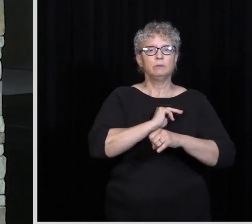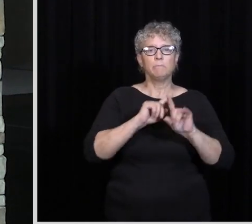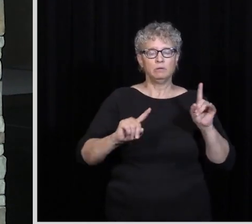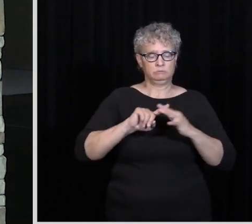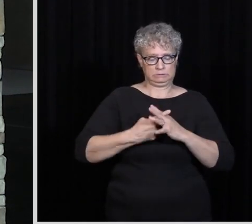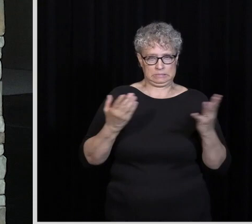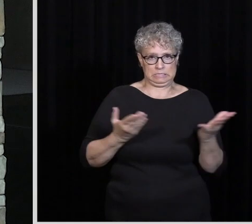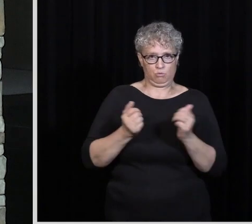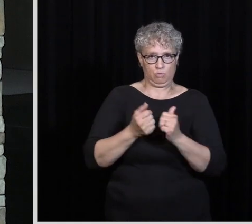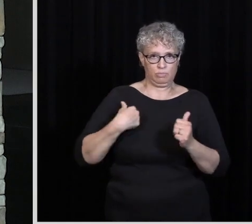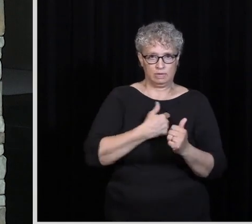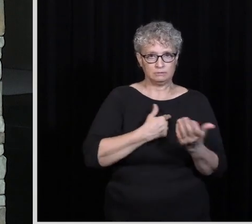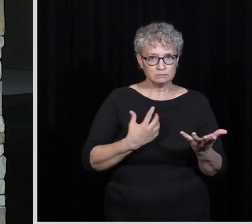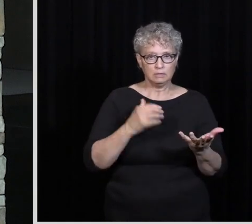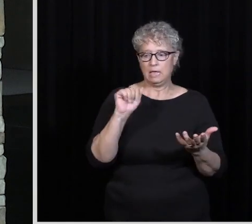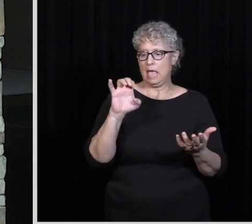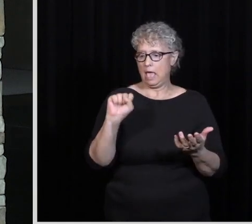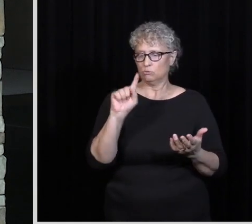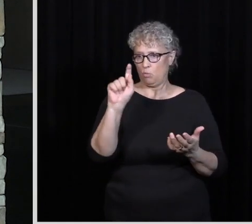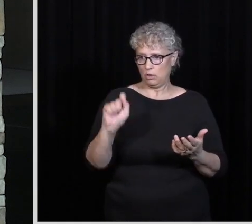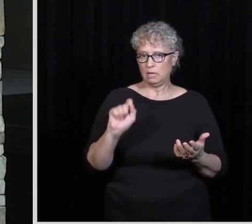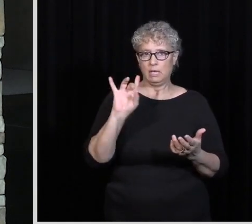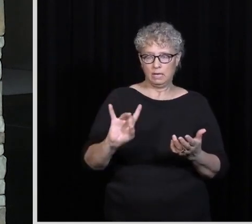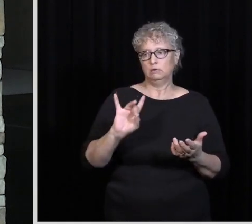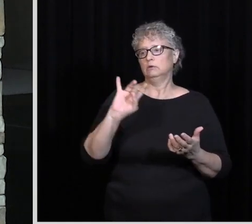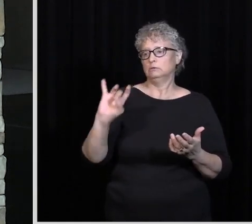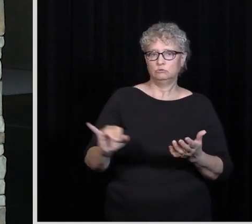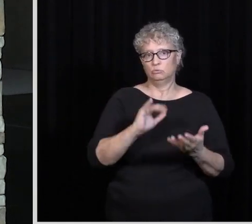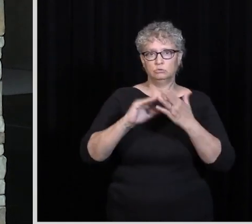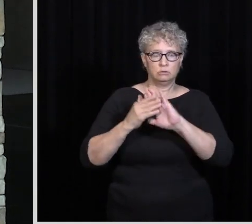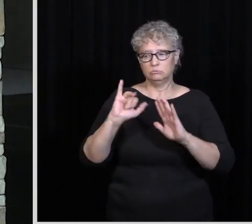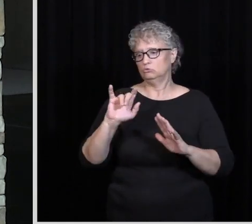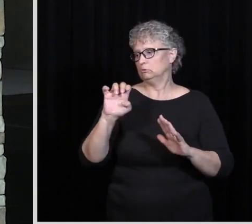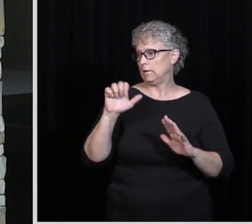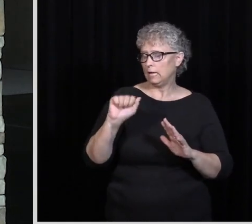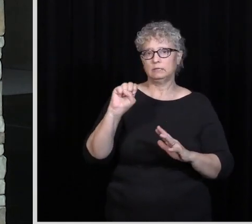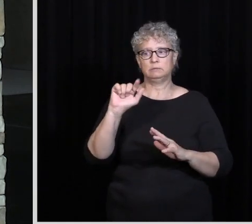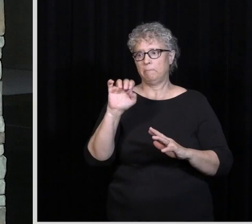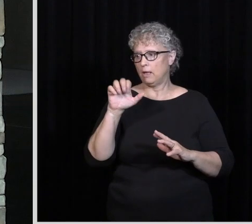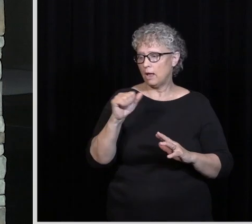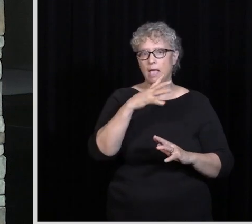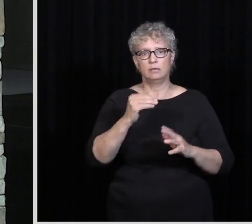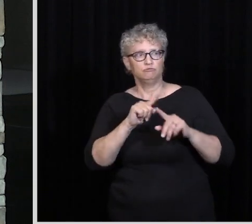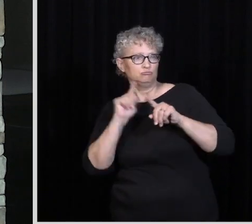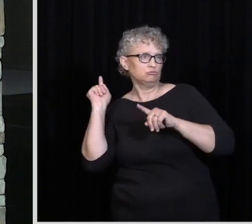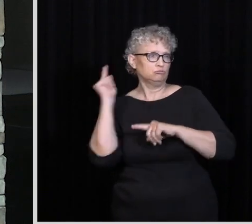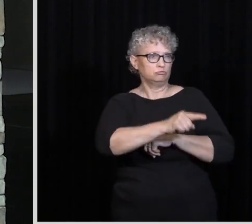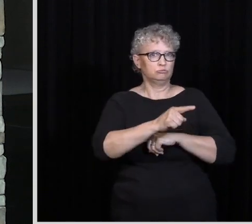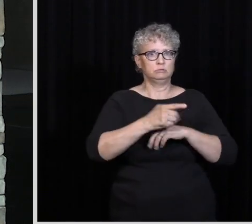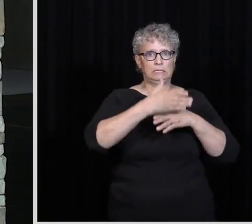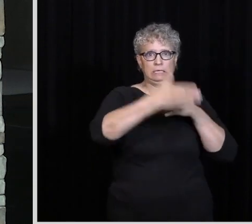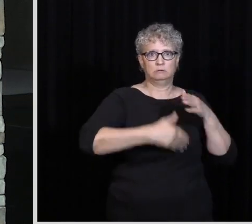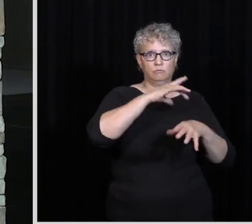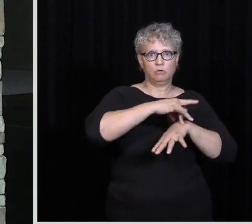starts here with us, right? Like Acts 1, 8, Jerusalem, Judea, Samaria, and to the ends of the earth. And so we want to be an amazing church. And I